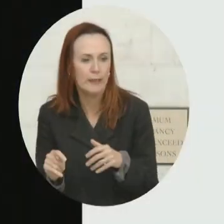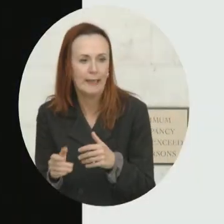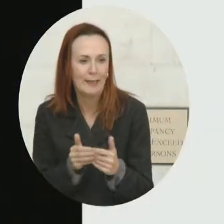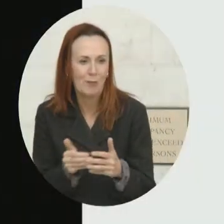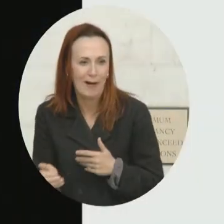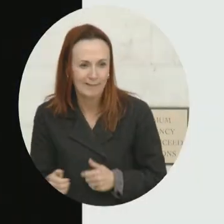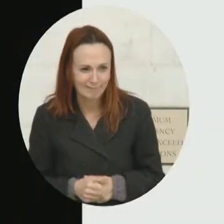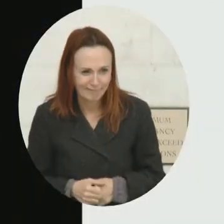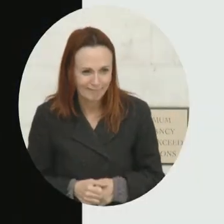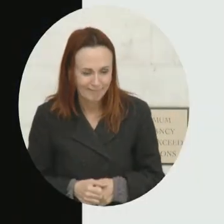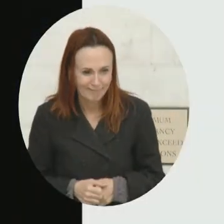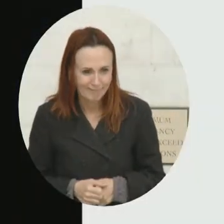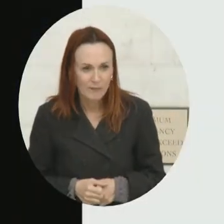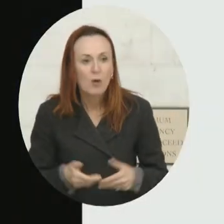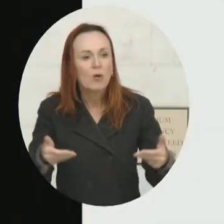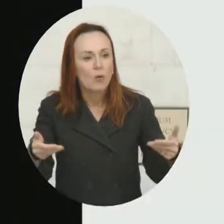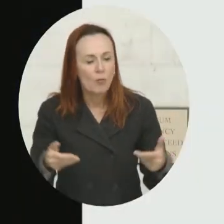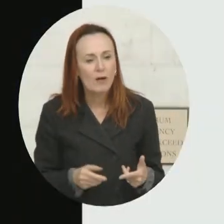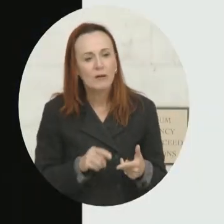Welcome to the baby.